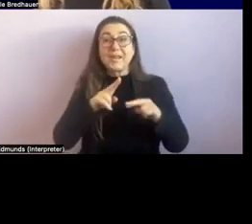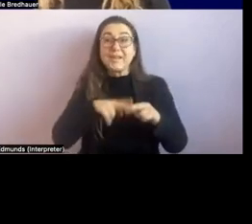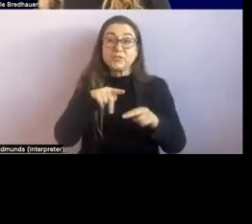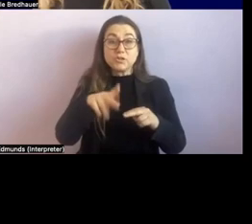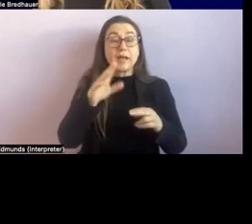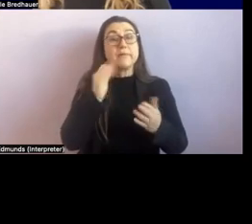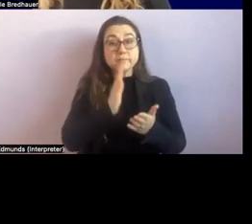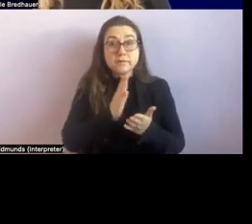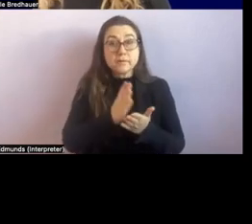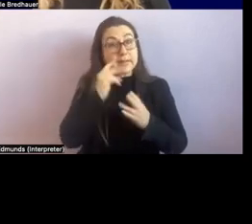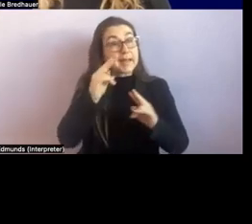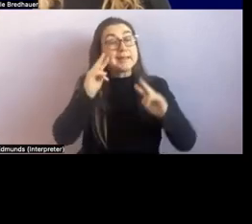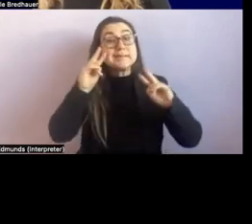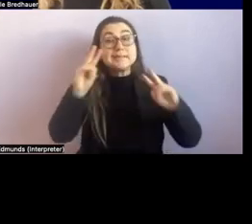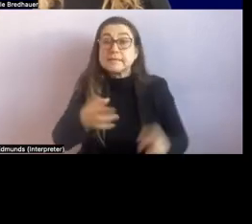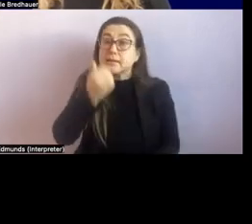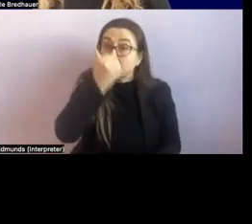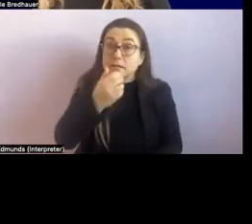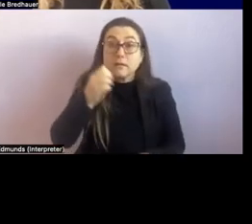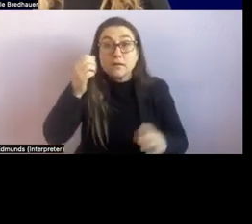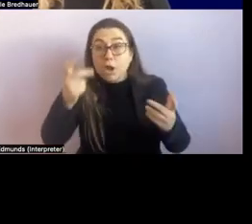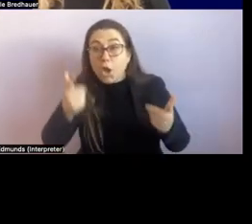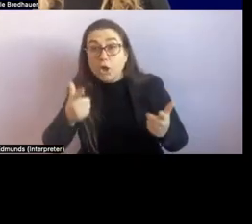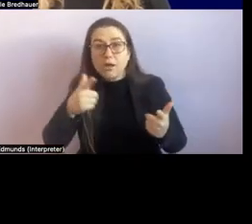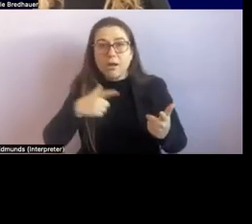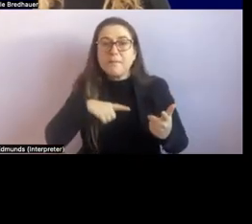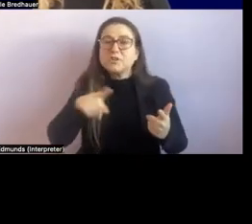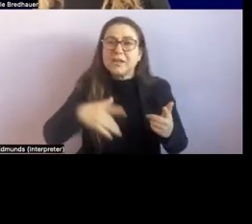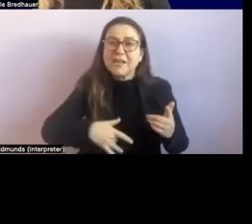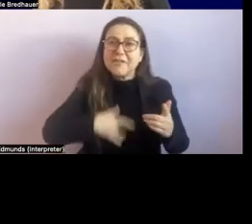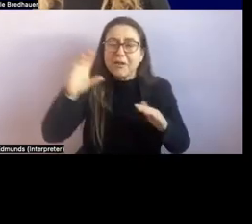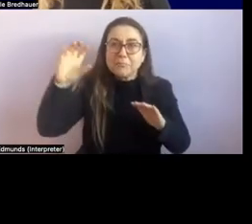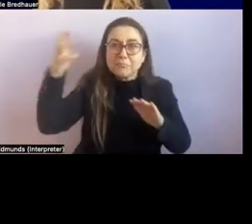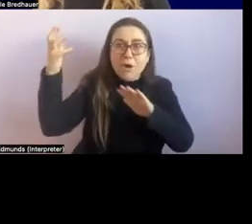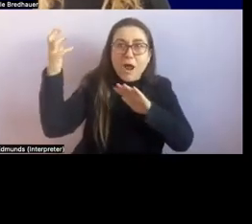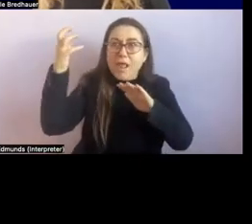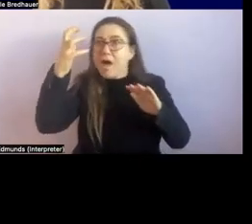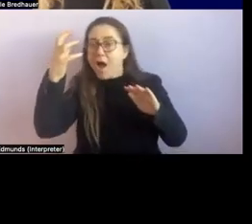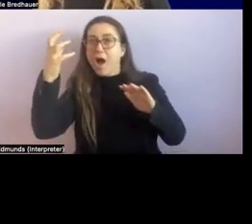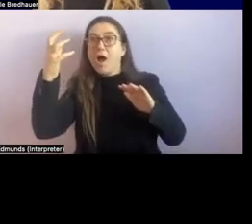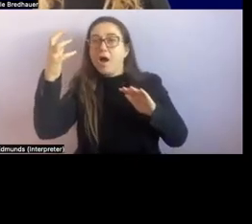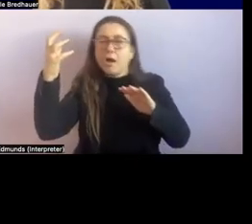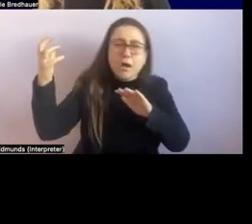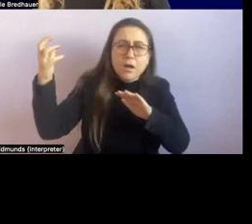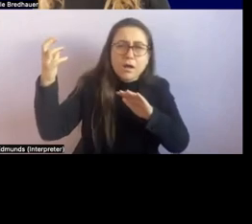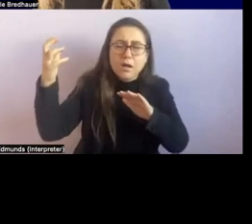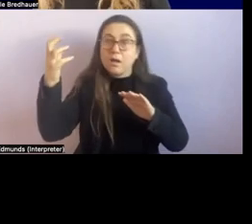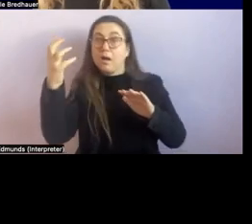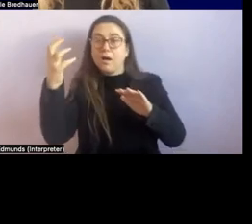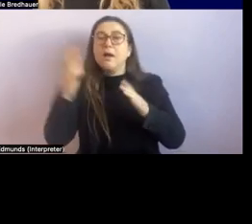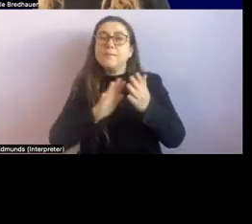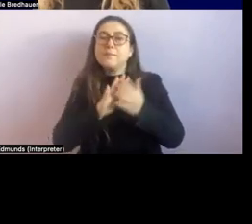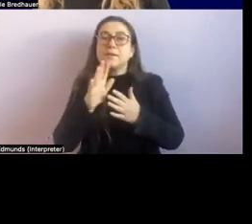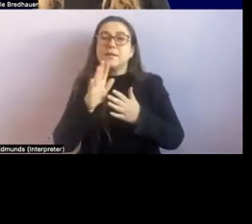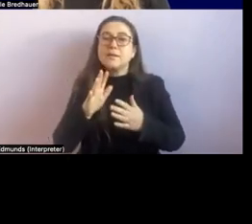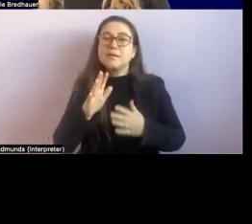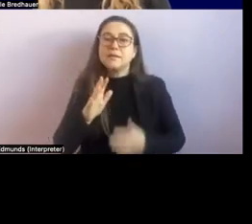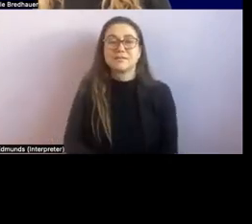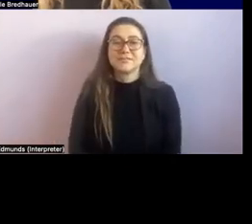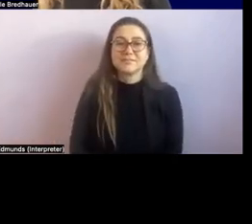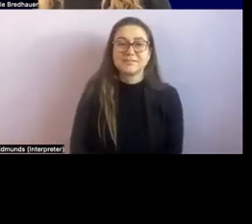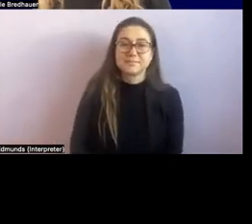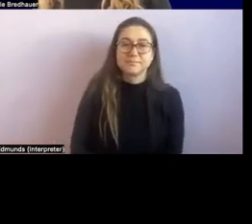just um just where she found that really bright sun in sun for a second yes yes yes